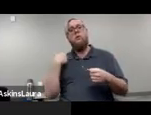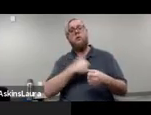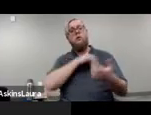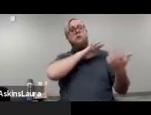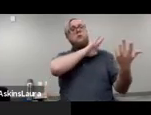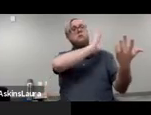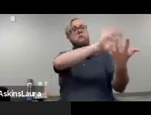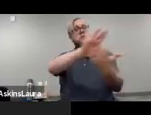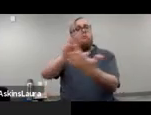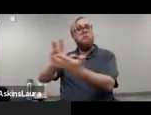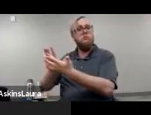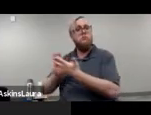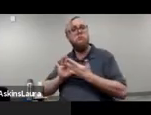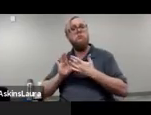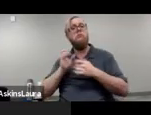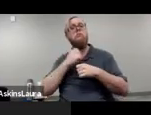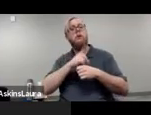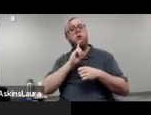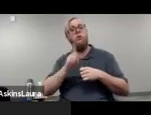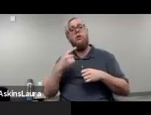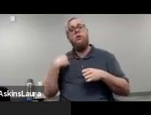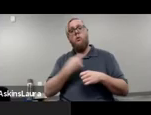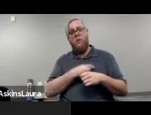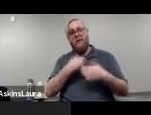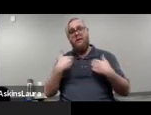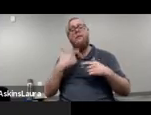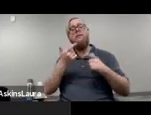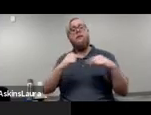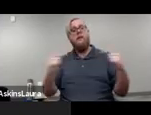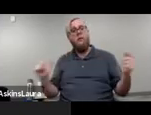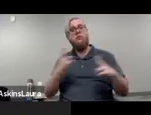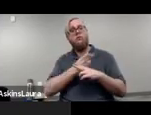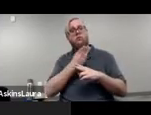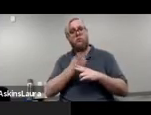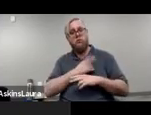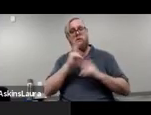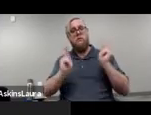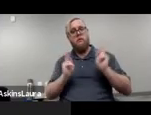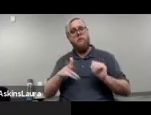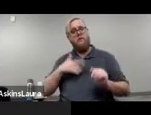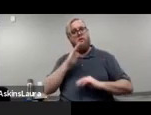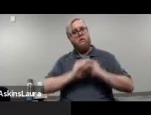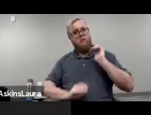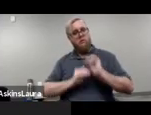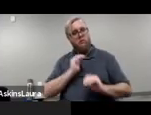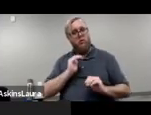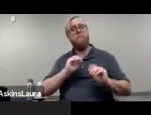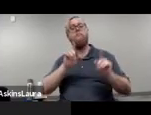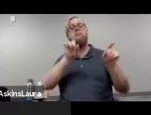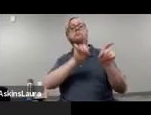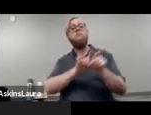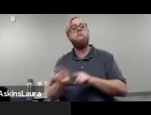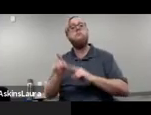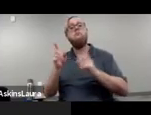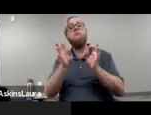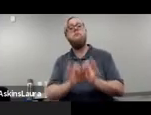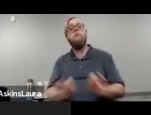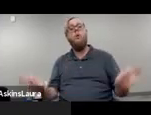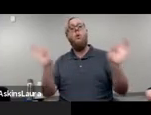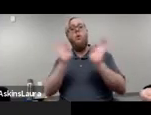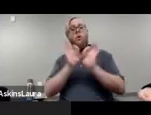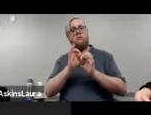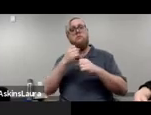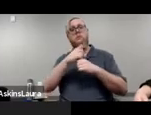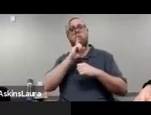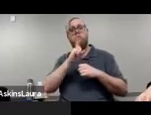and making sure that we're in the language that people feel comfortable in. In addition, I think it's important to